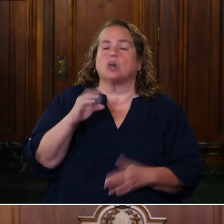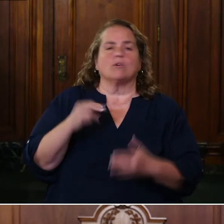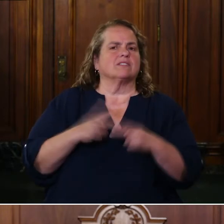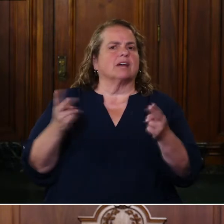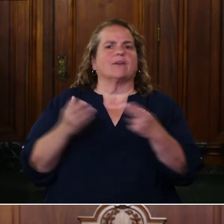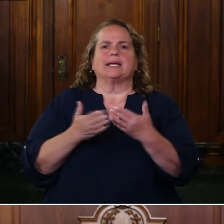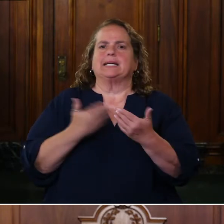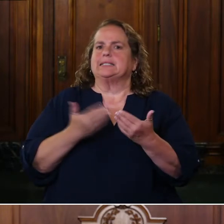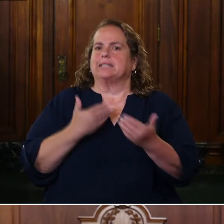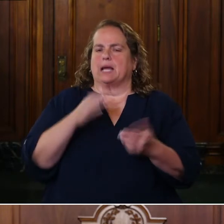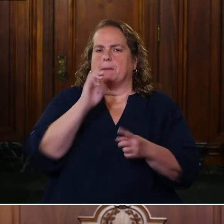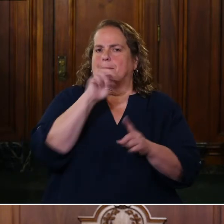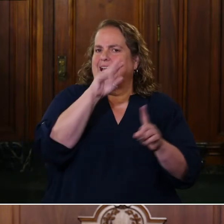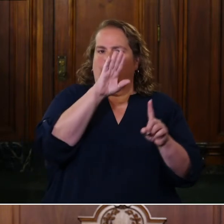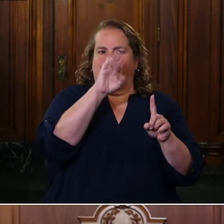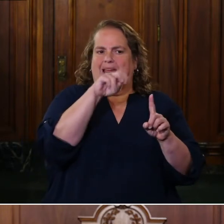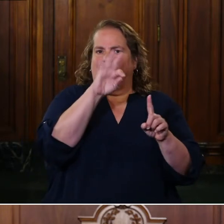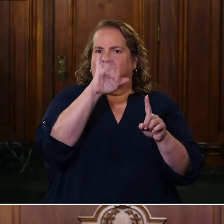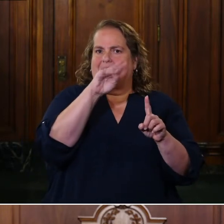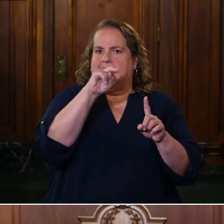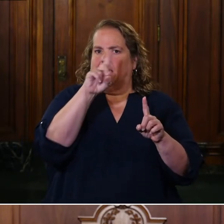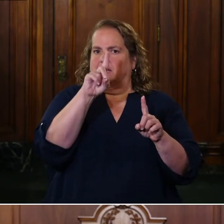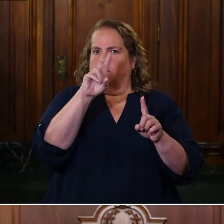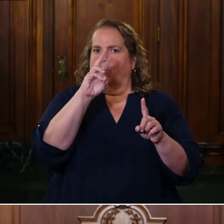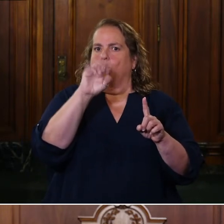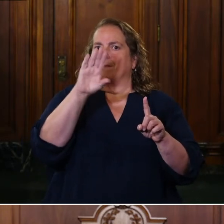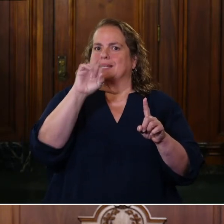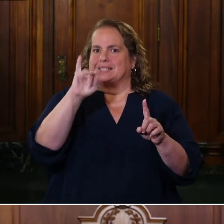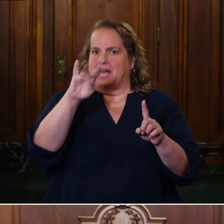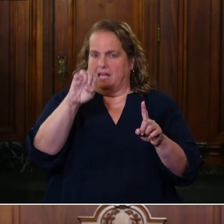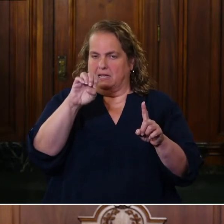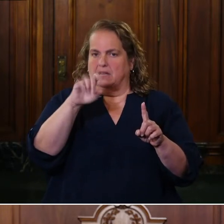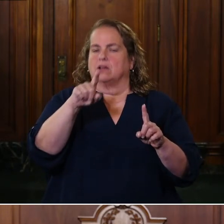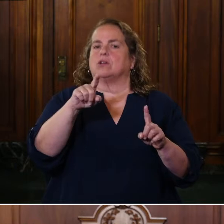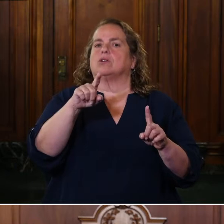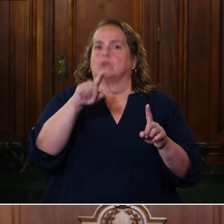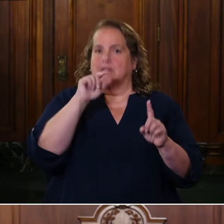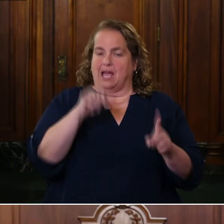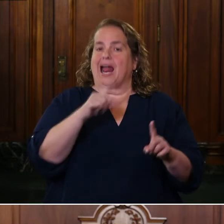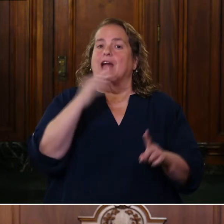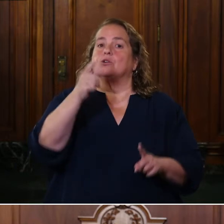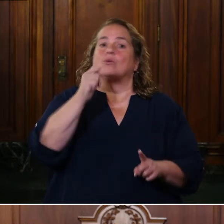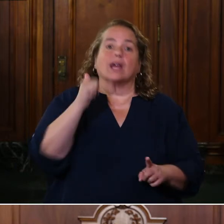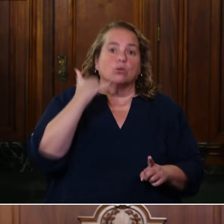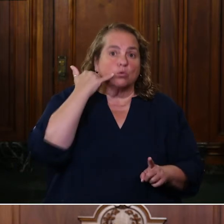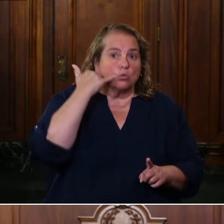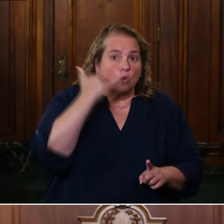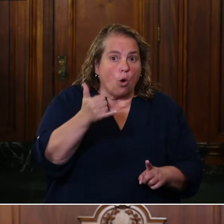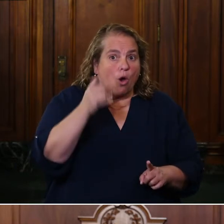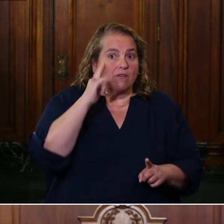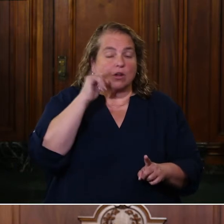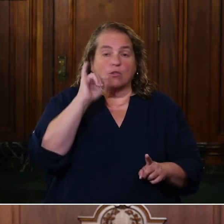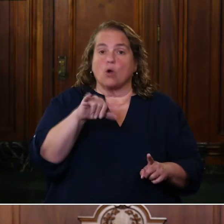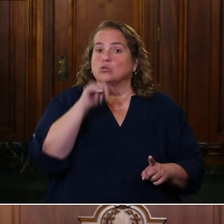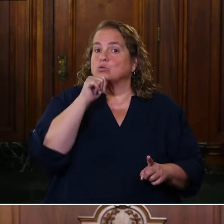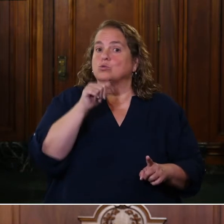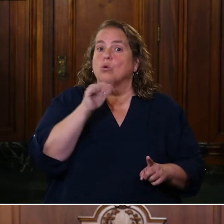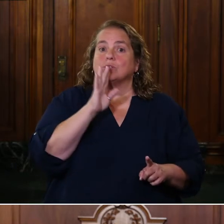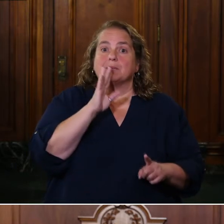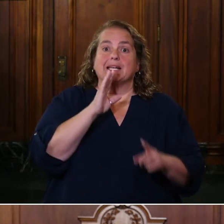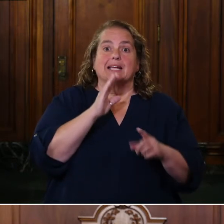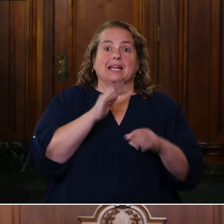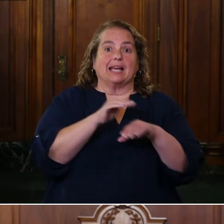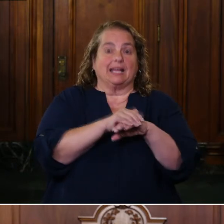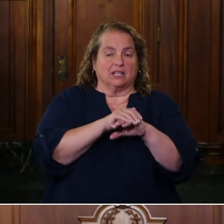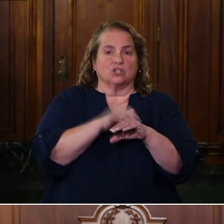There's the Benefine website. And then you can call if, for those who don't, do not speak English, can